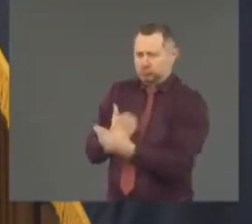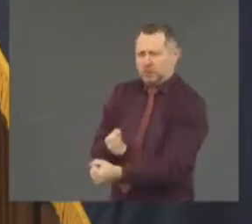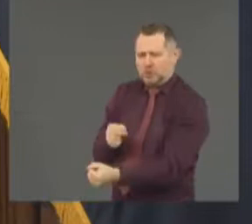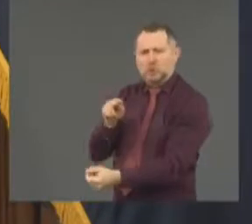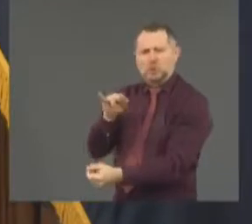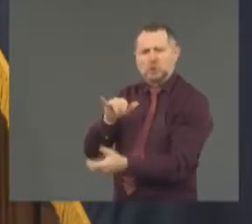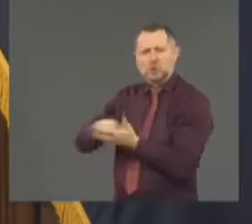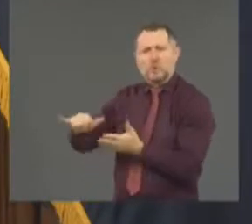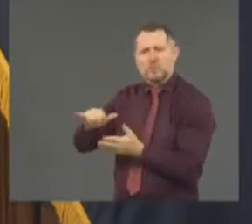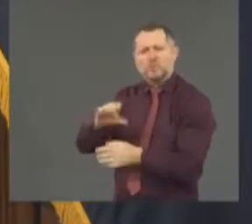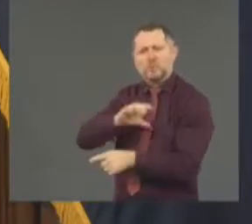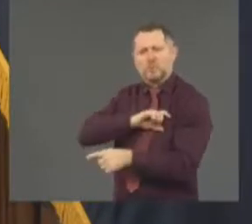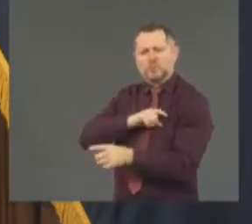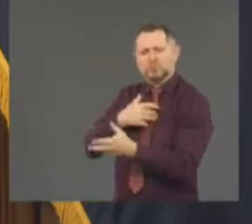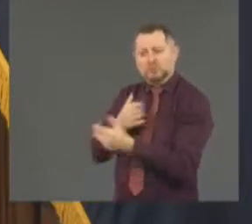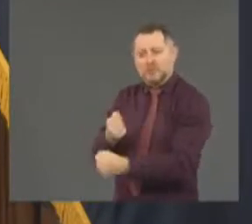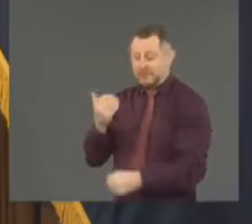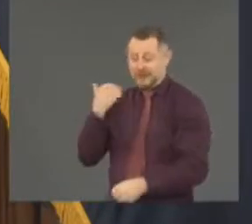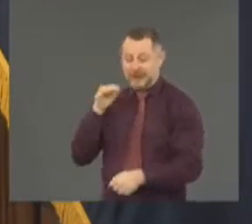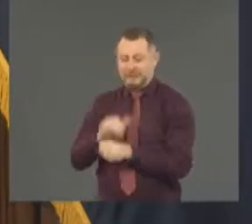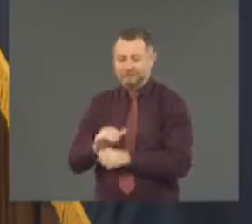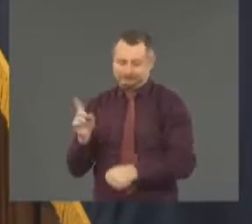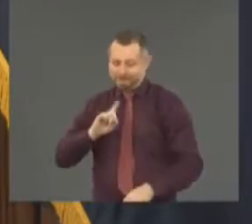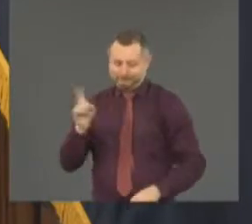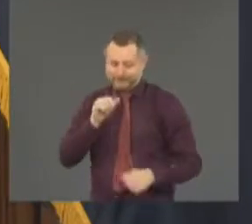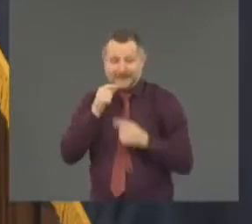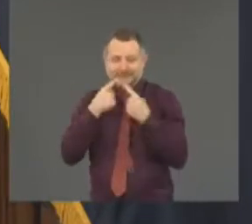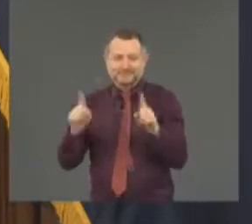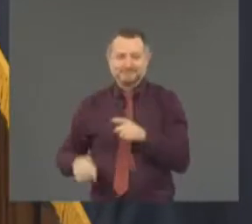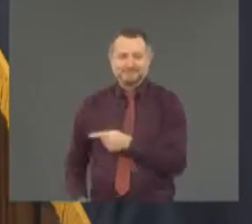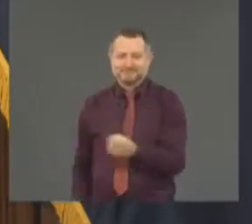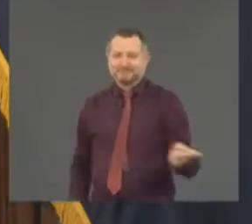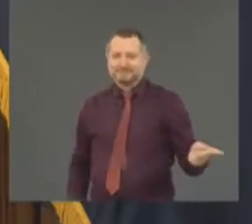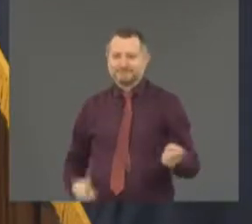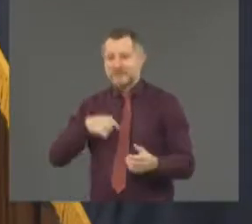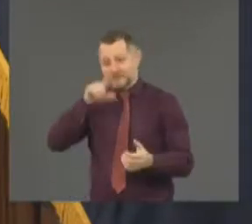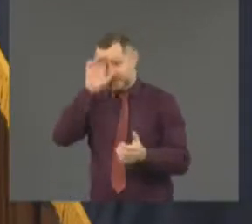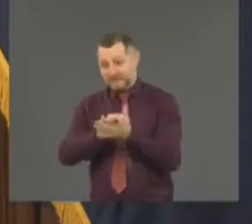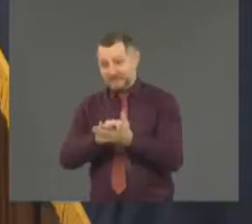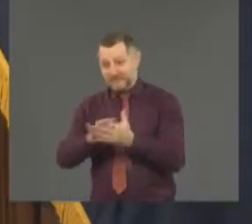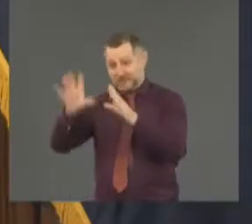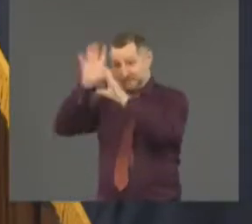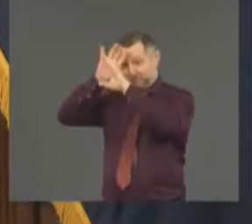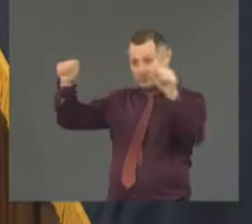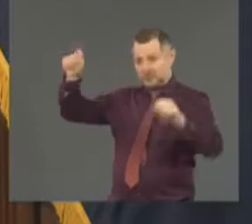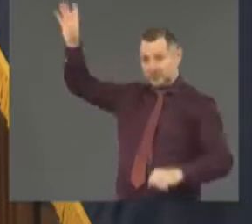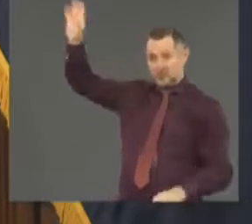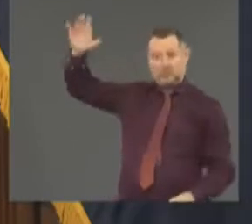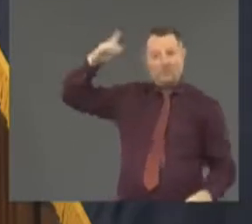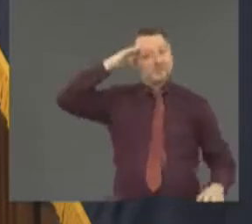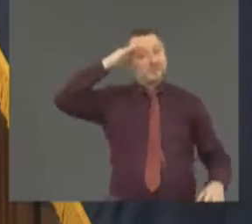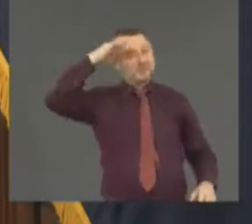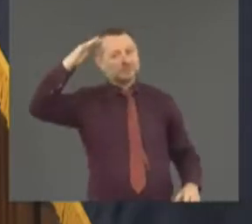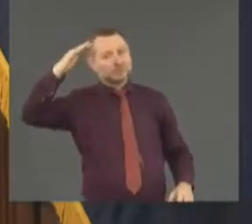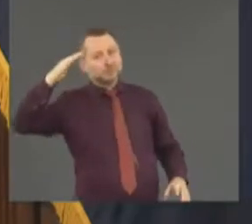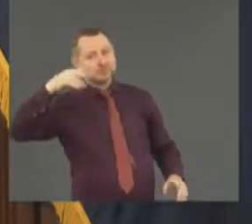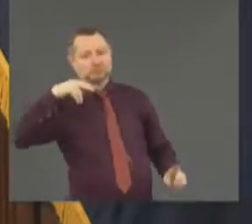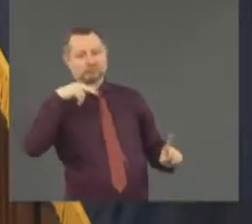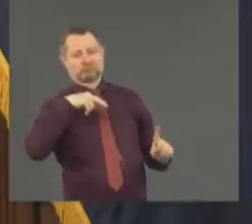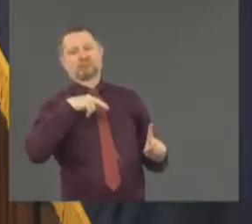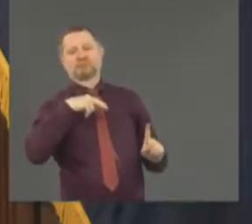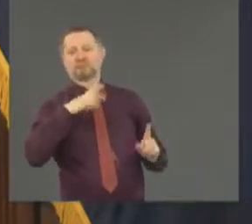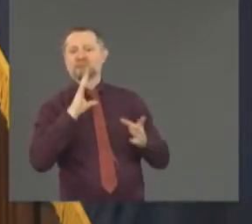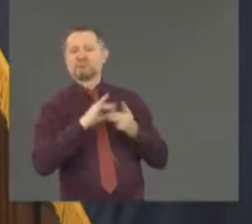done last night. I believe the president's theory is all political spin